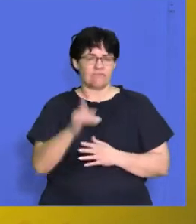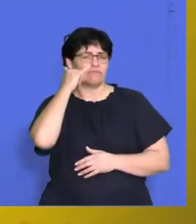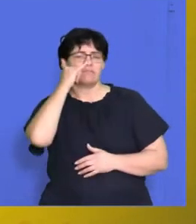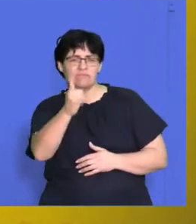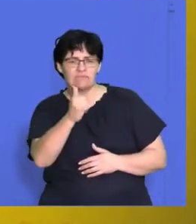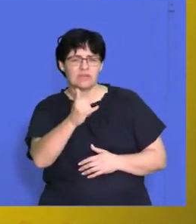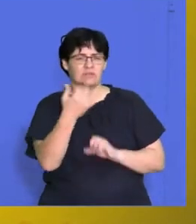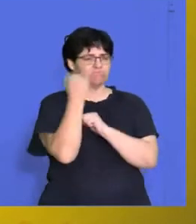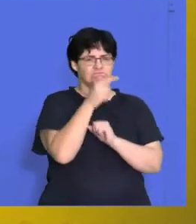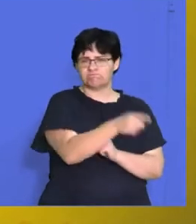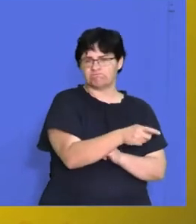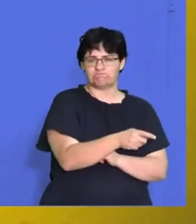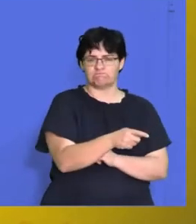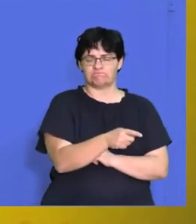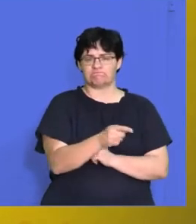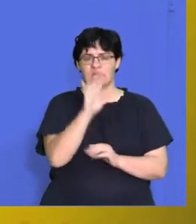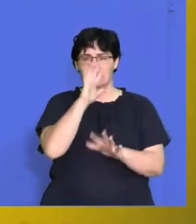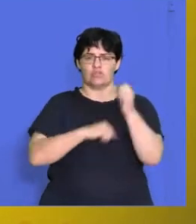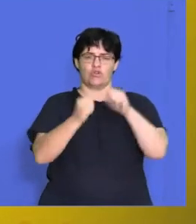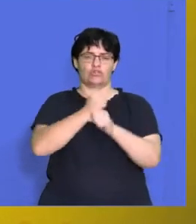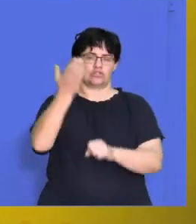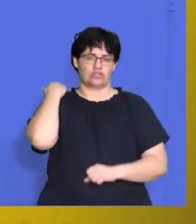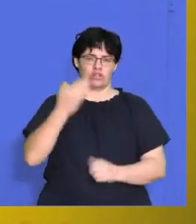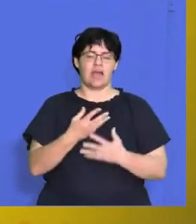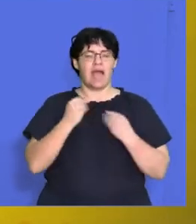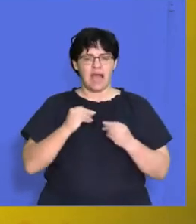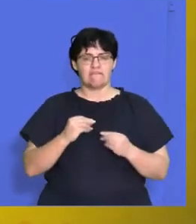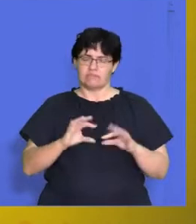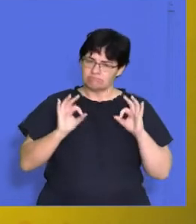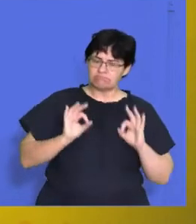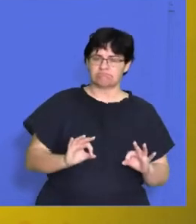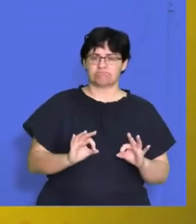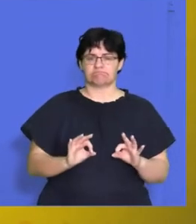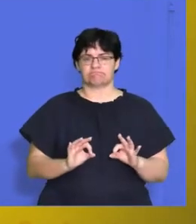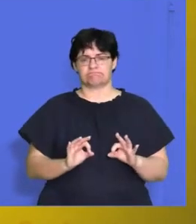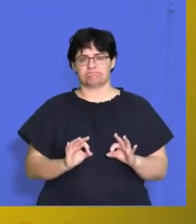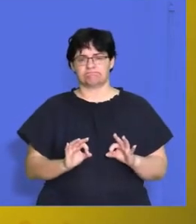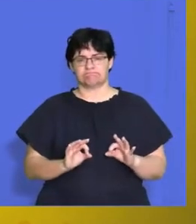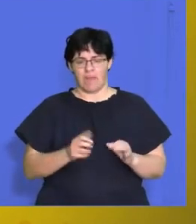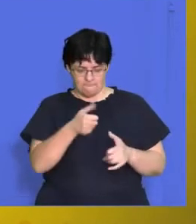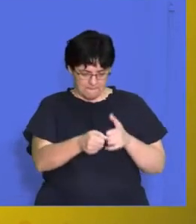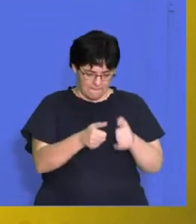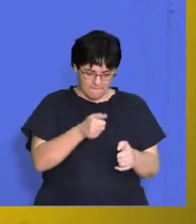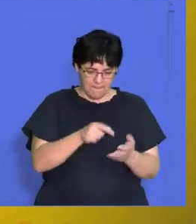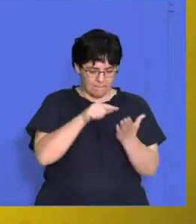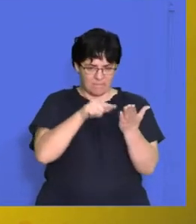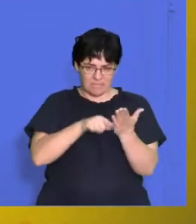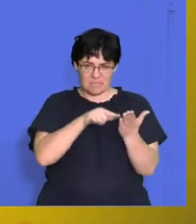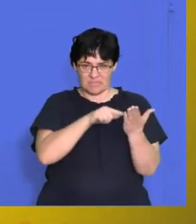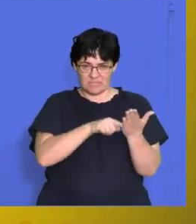manufacturer 10 years ago they had actual physical buttons on their